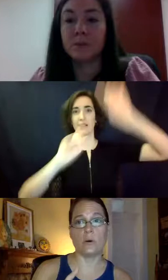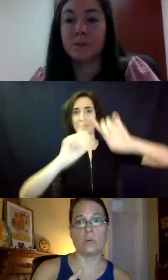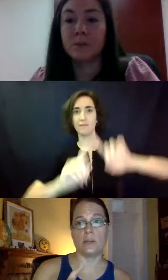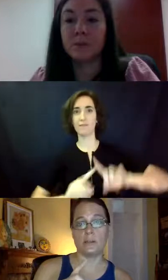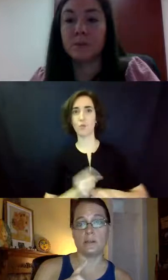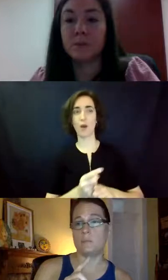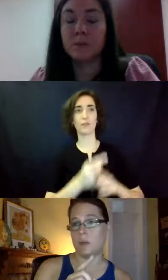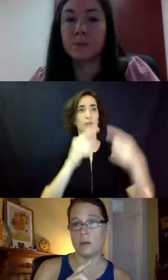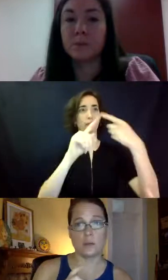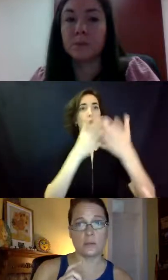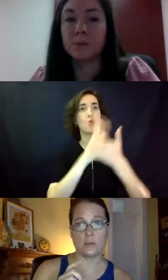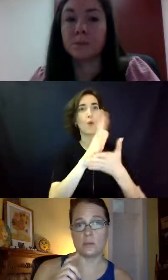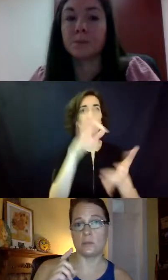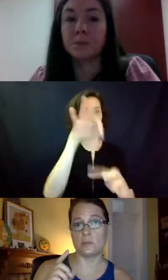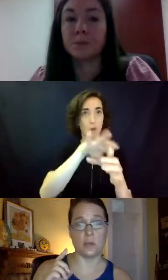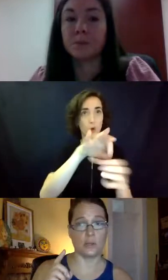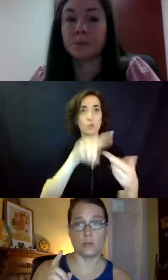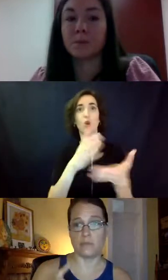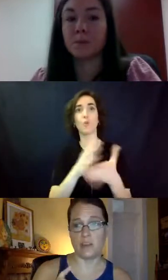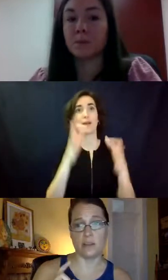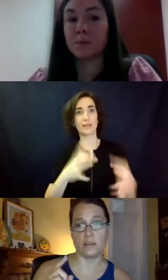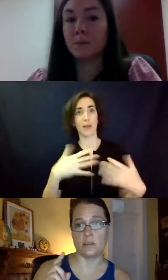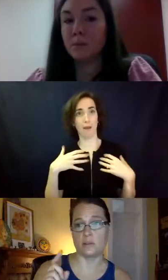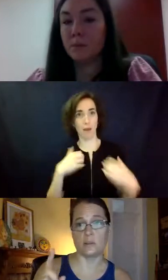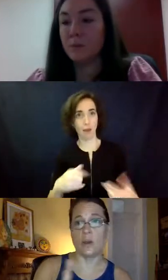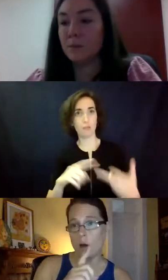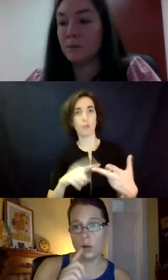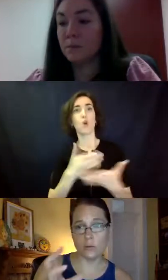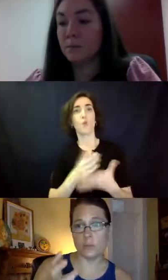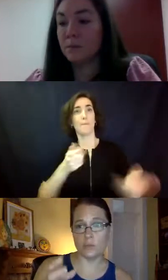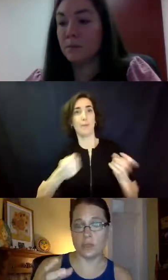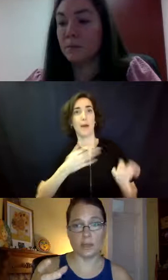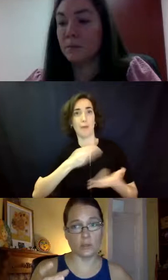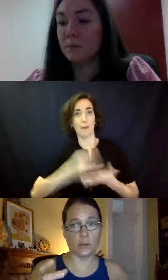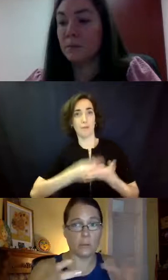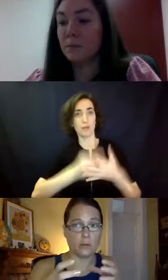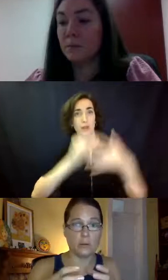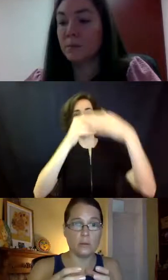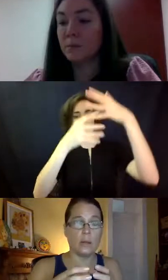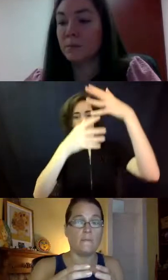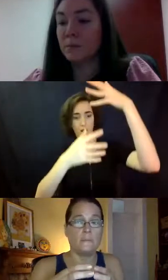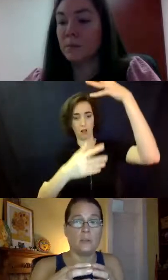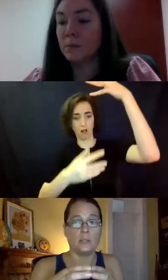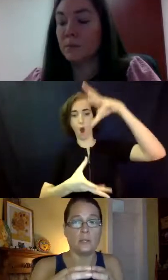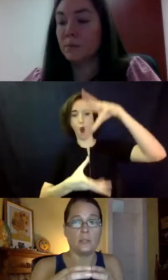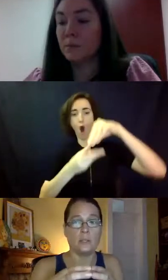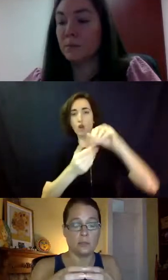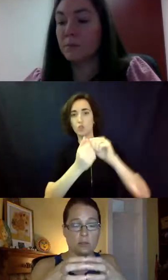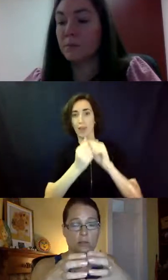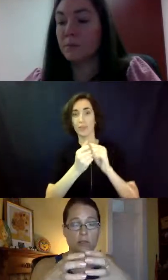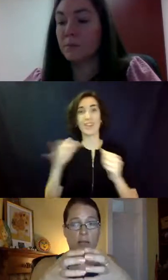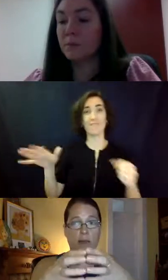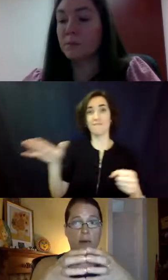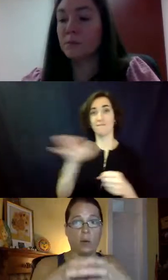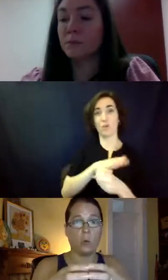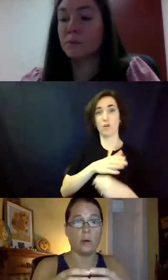vote, right to make healthcare decisions, manage your own finances. All of those things are in a bundle and a full interdiction is you're